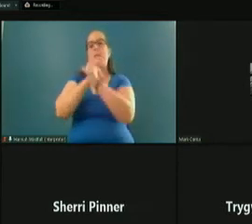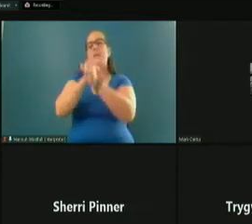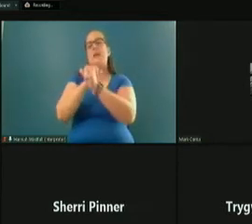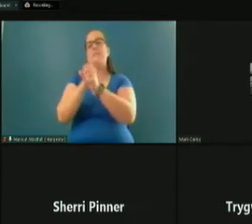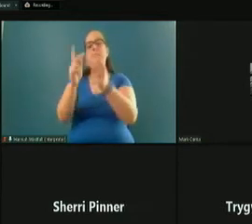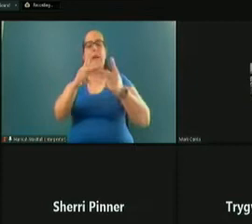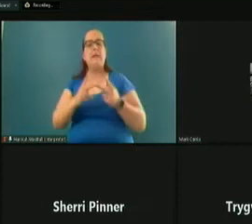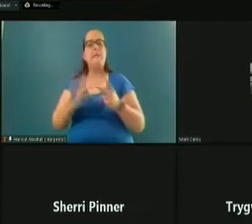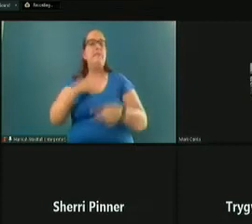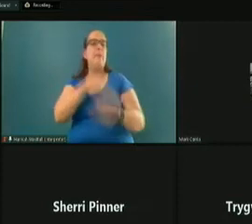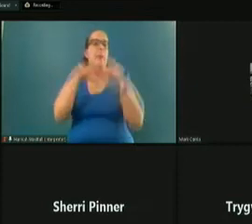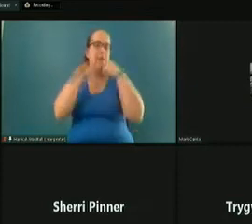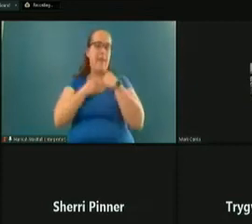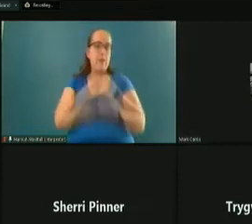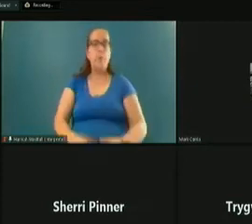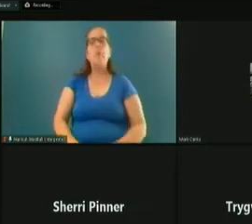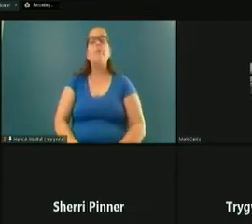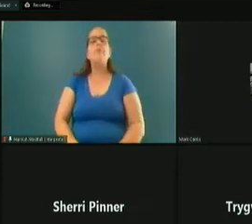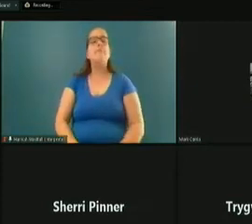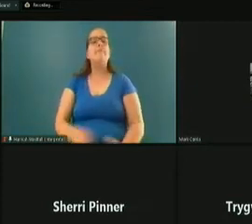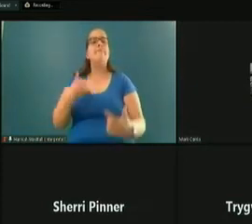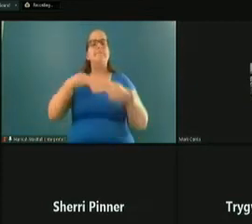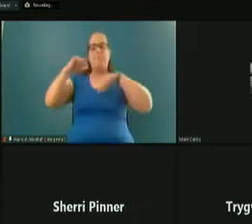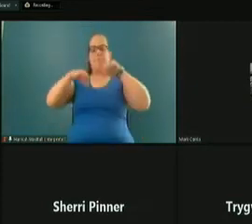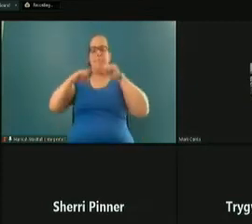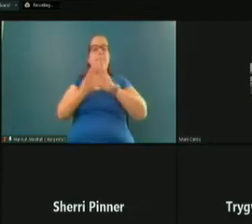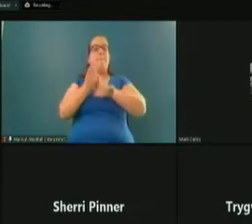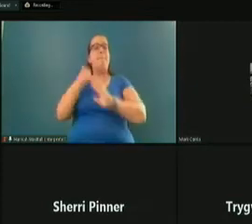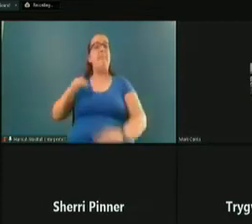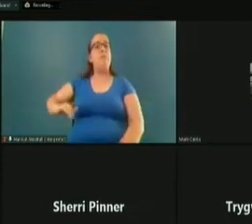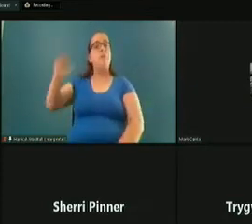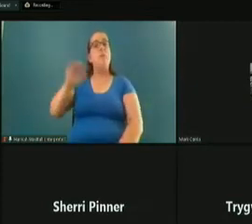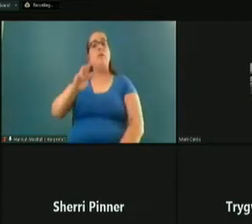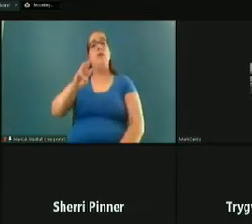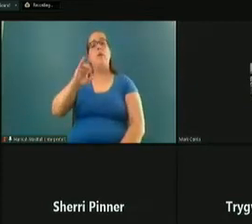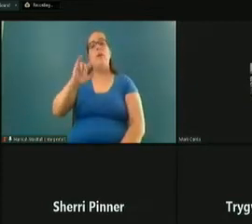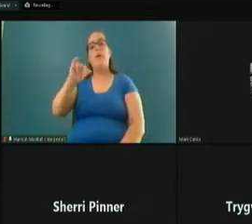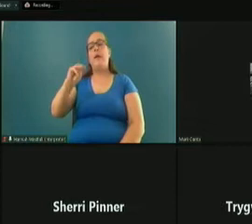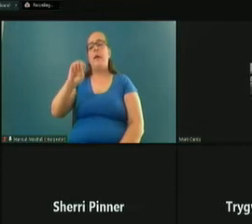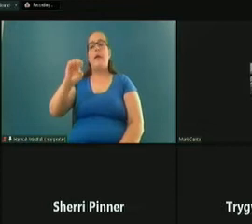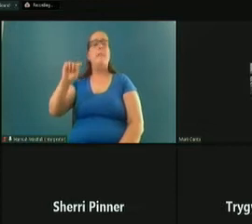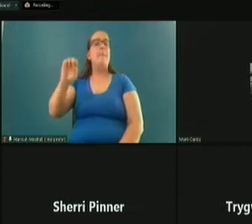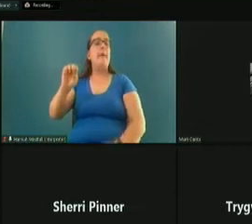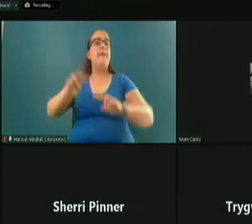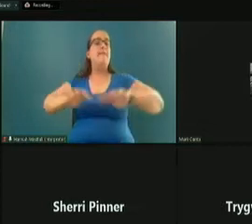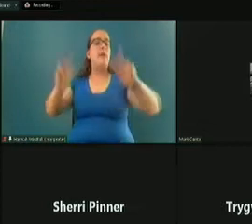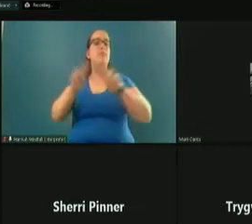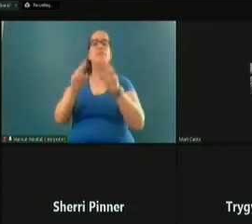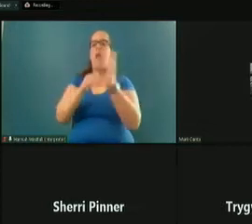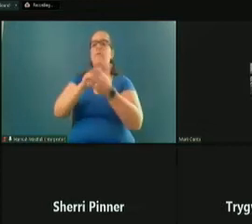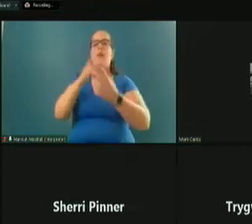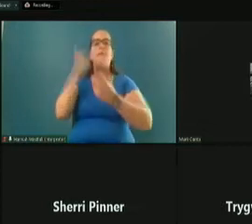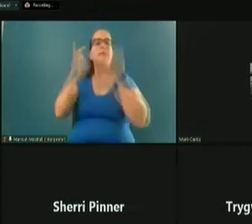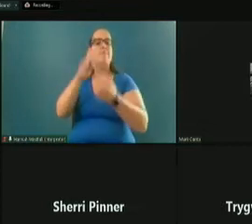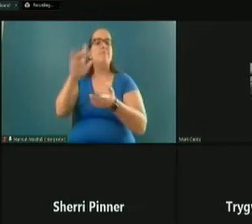places that we value. But let's step back for a minute. I grew up in the Willamette Valley, frequently visiting Central Oregon with my